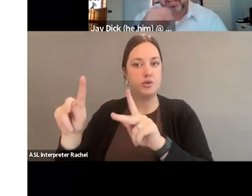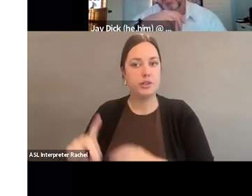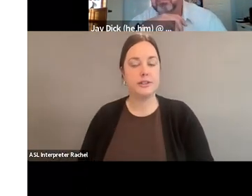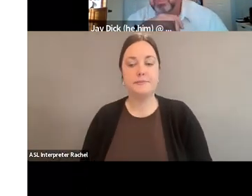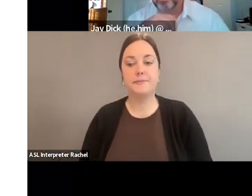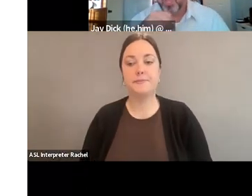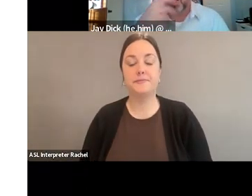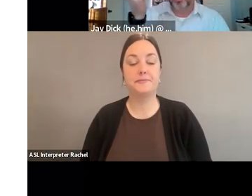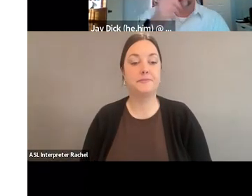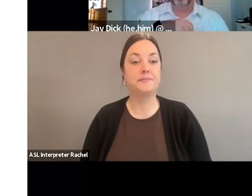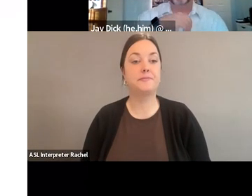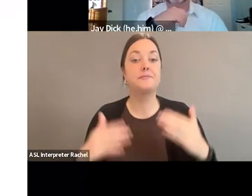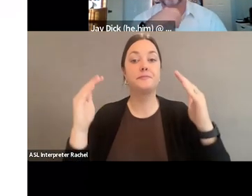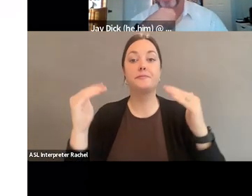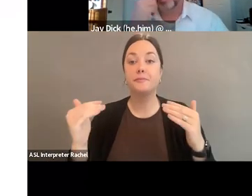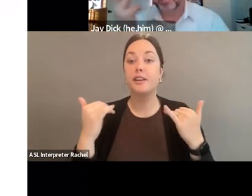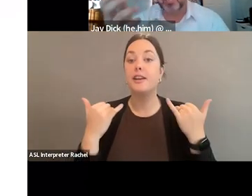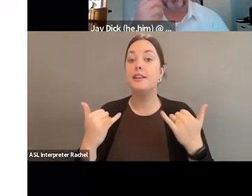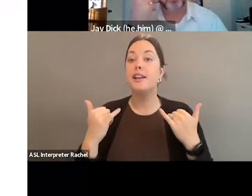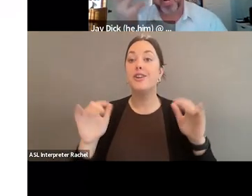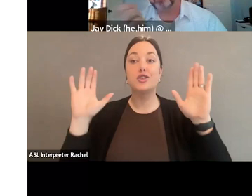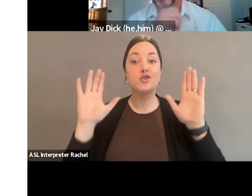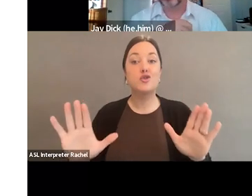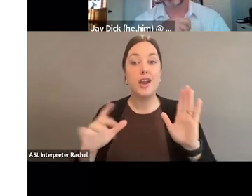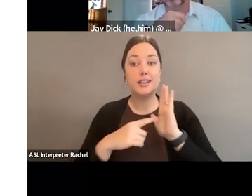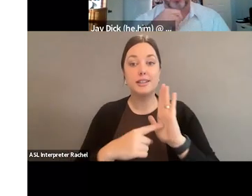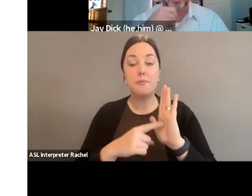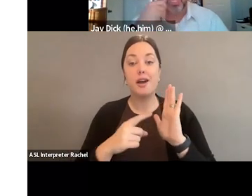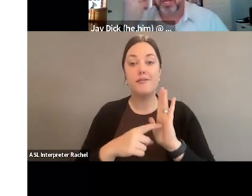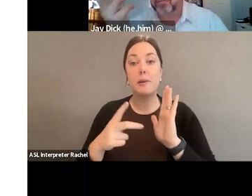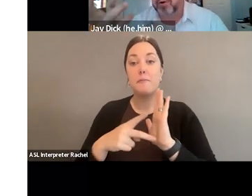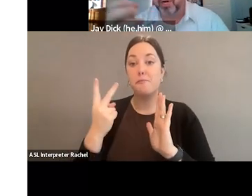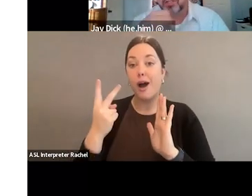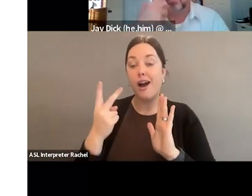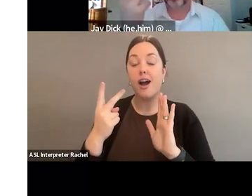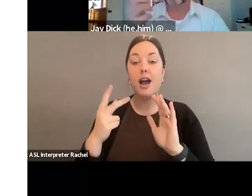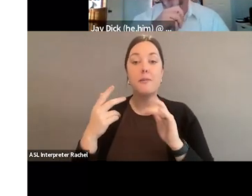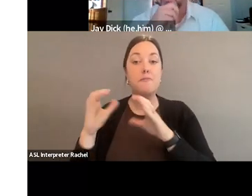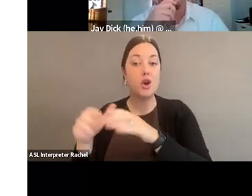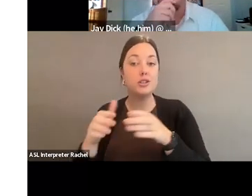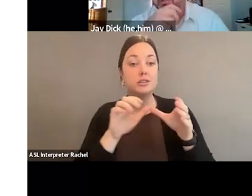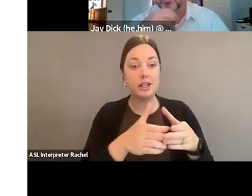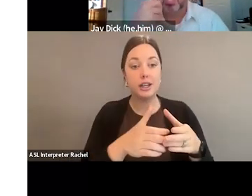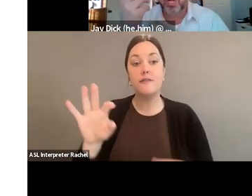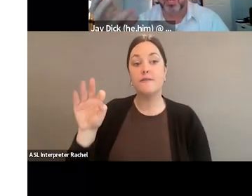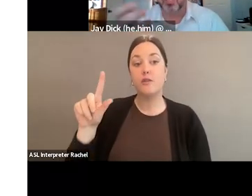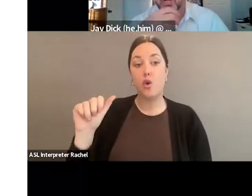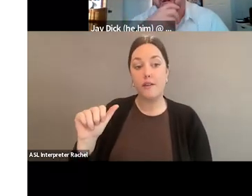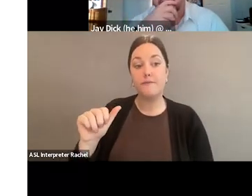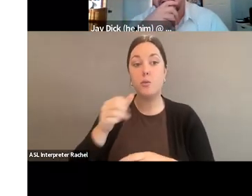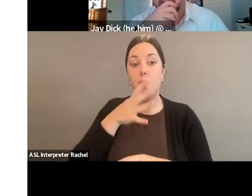there. Next slide. I want to call out a really great example of bipartisan arts support. In Florida, Jennifer Jones of the Florida Cultural